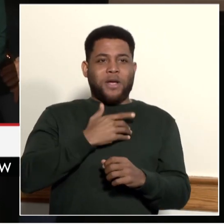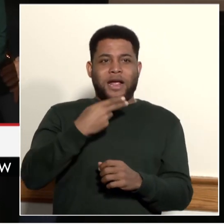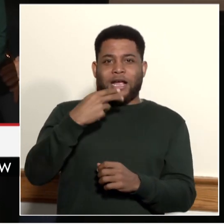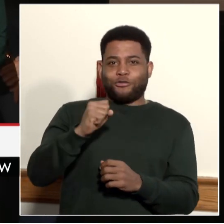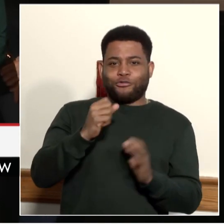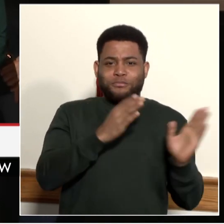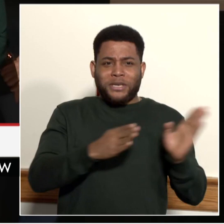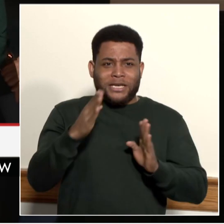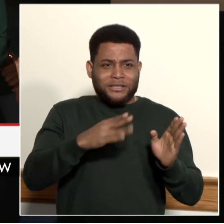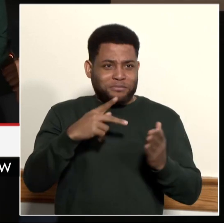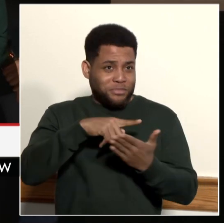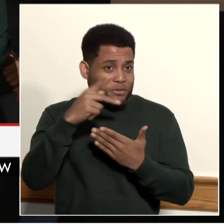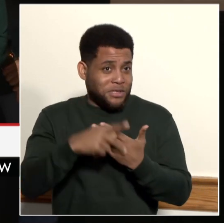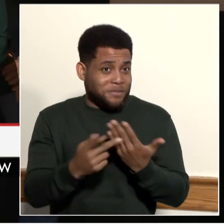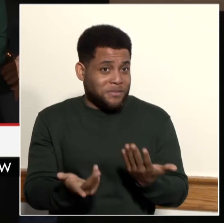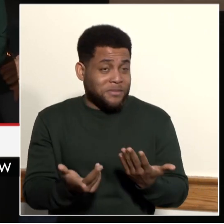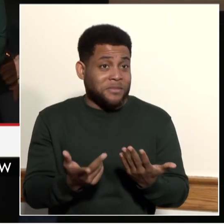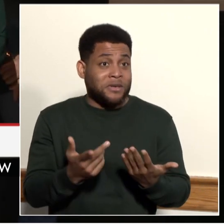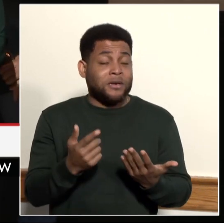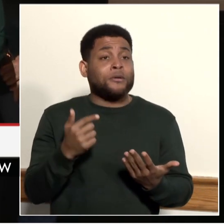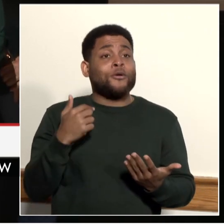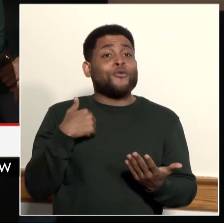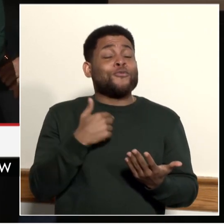assistant principal, A.P. Coles,